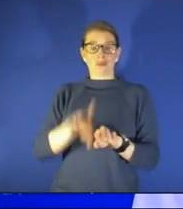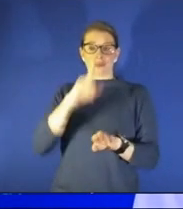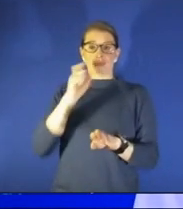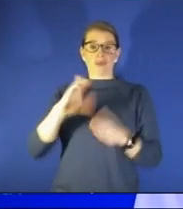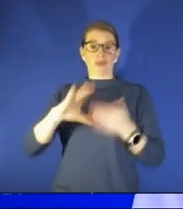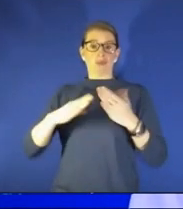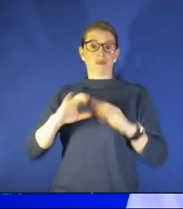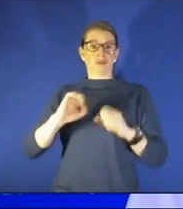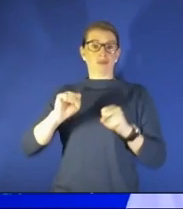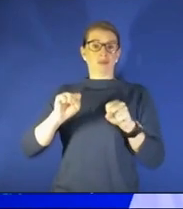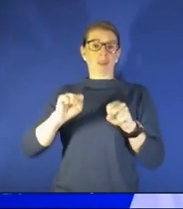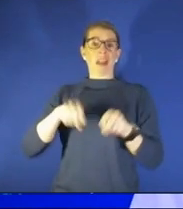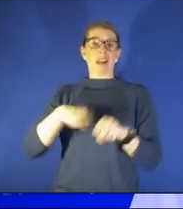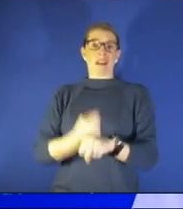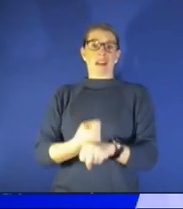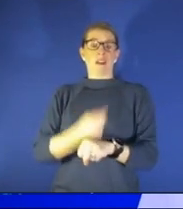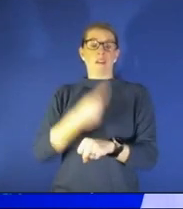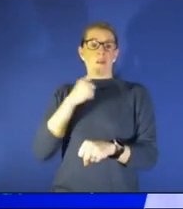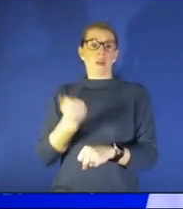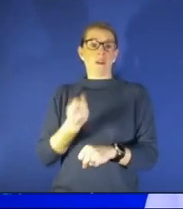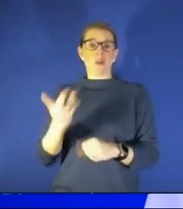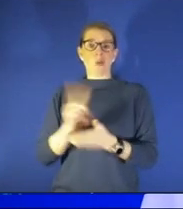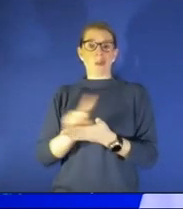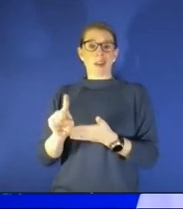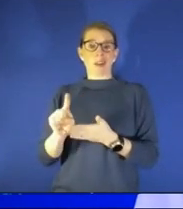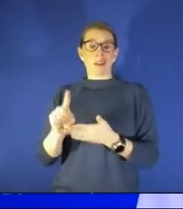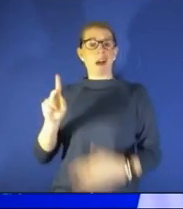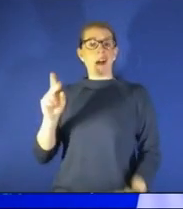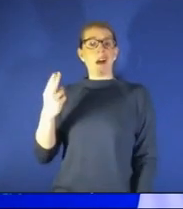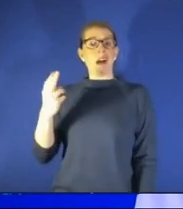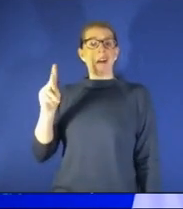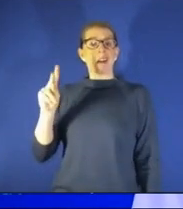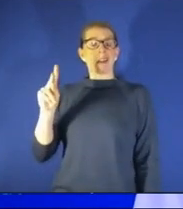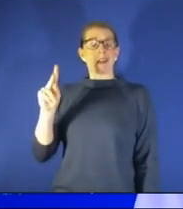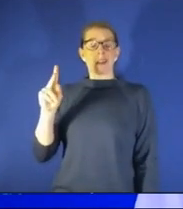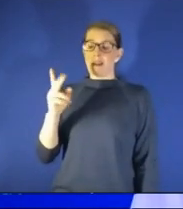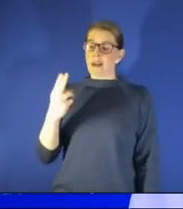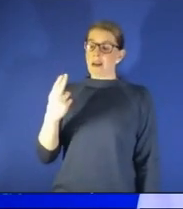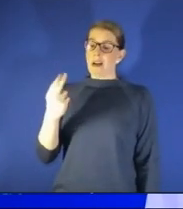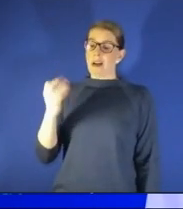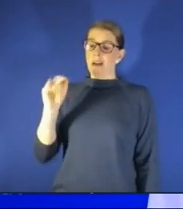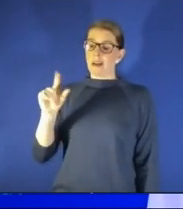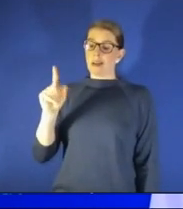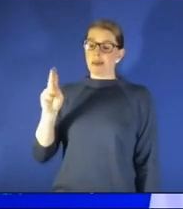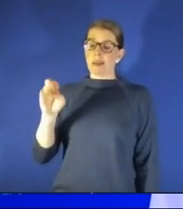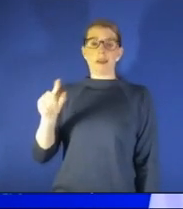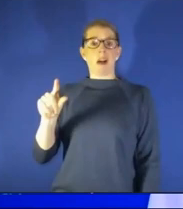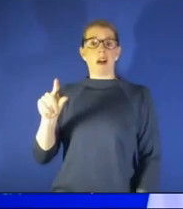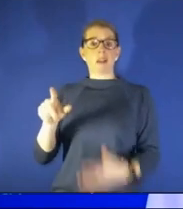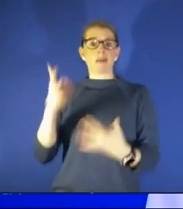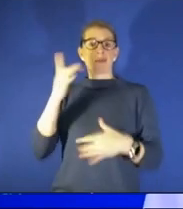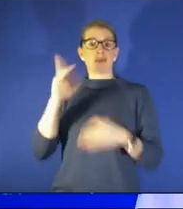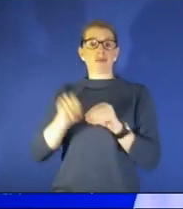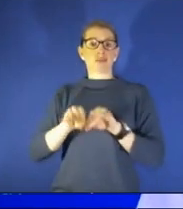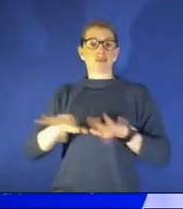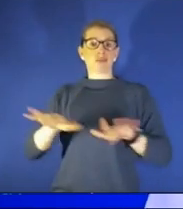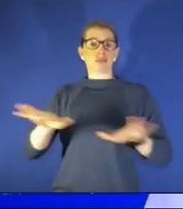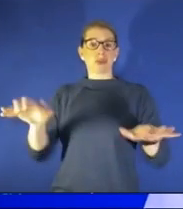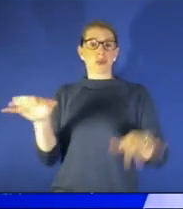a couple weeks we know again hong kong right now is being devastated as well i think that again there's a multitude of factors